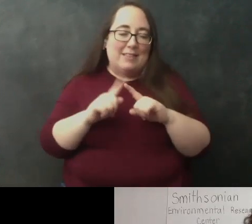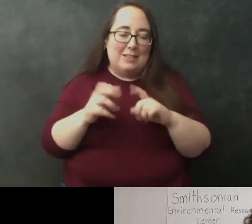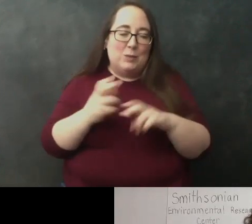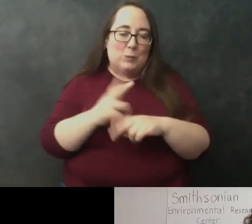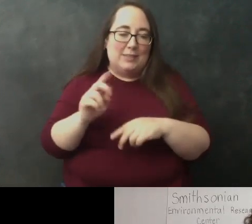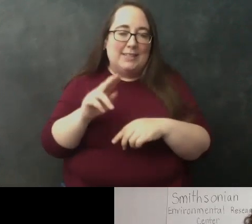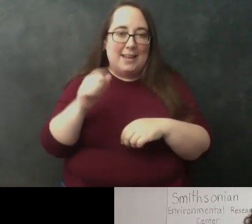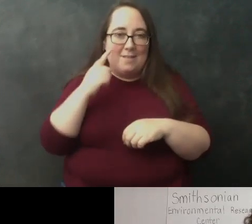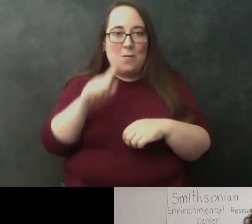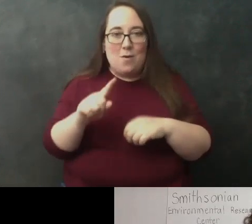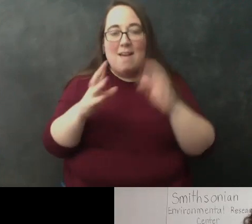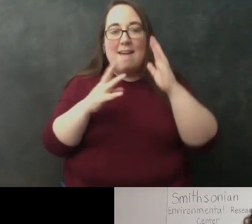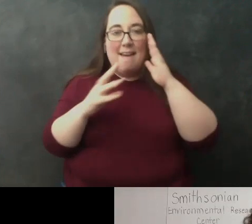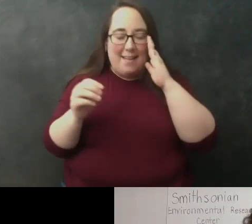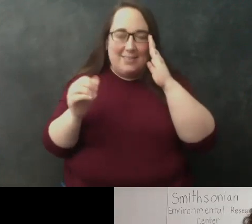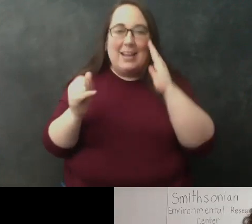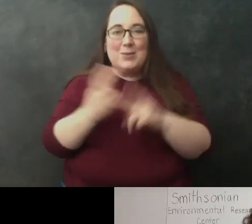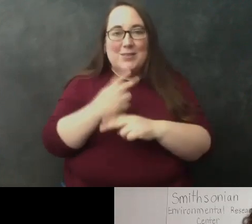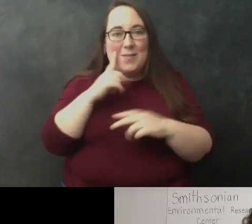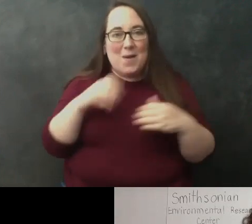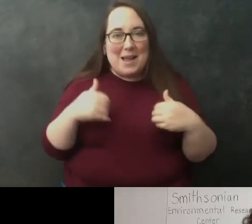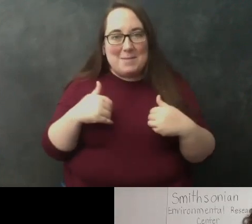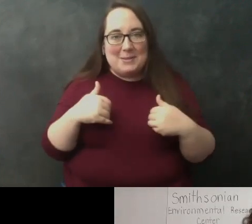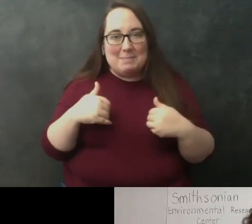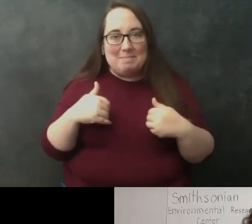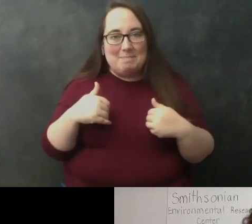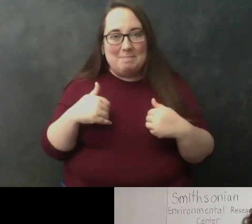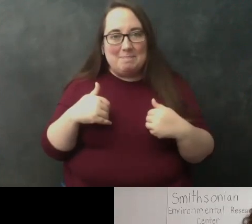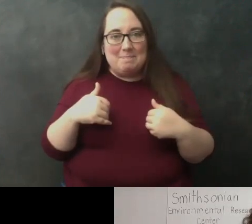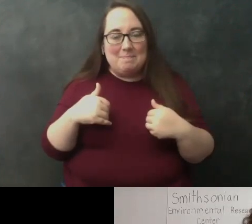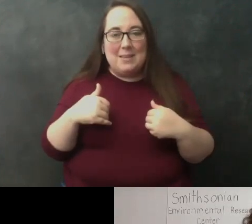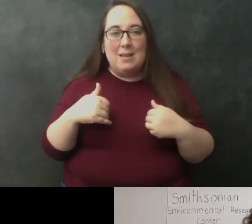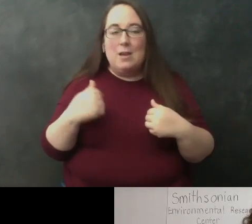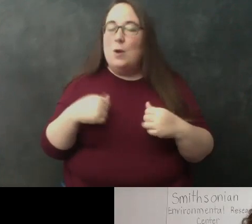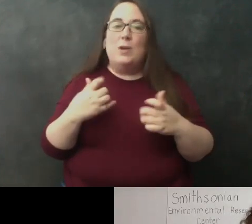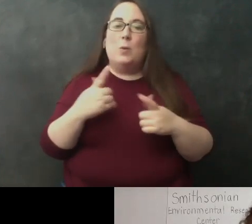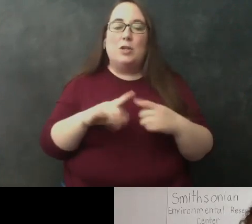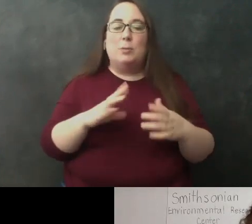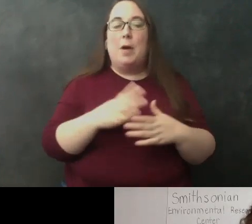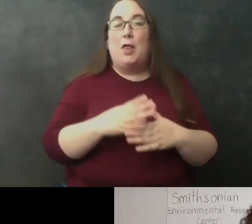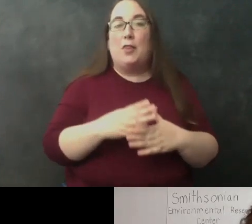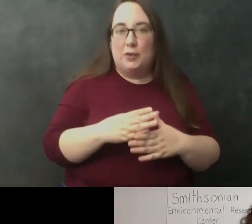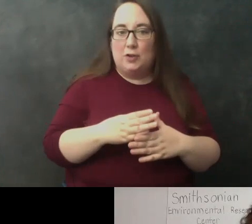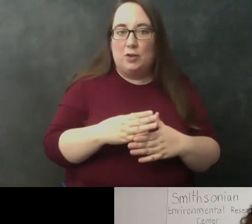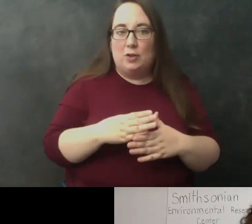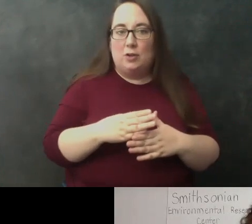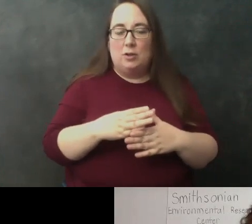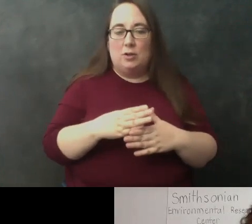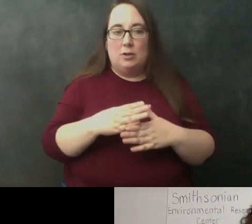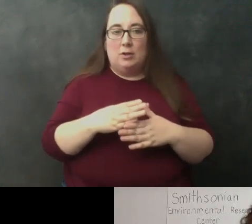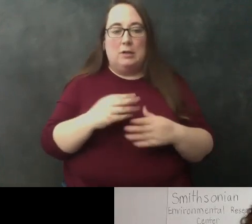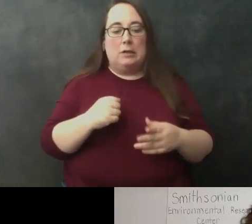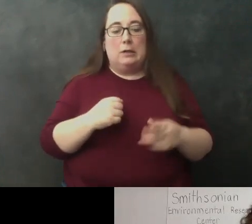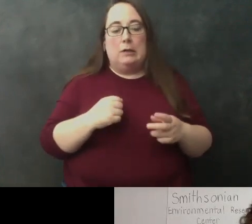for and we even use dna for animals that we don't want to disturb so you can get dna out of parts of